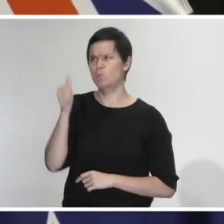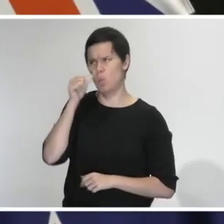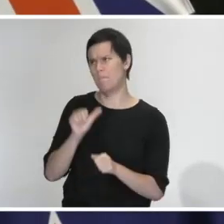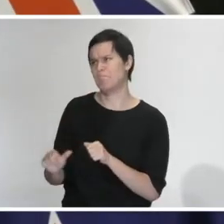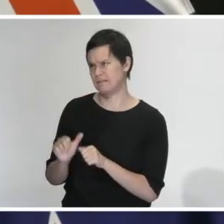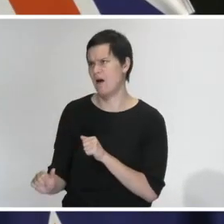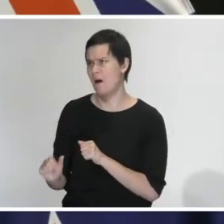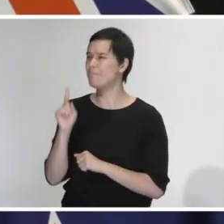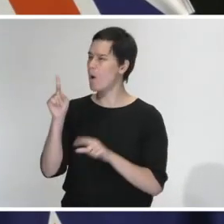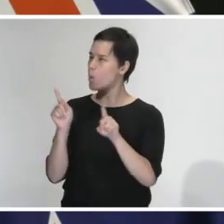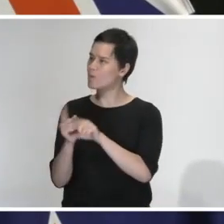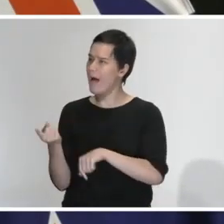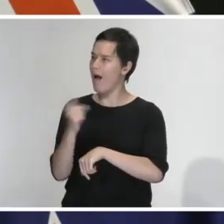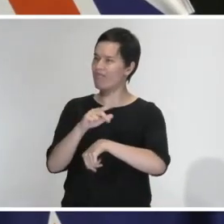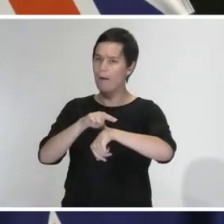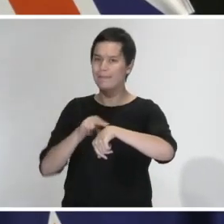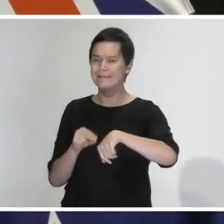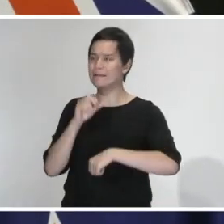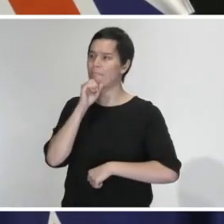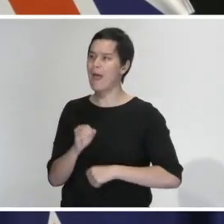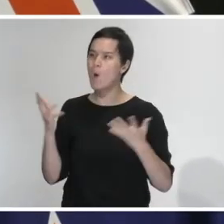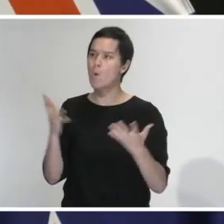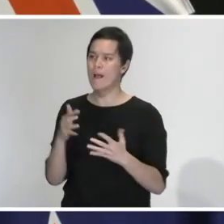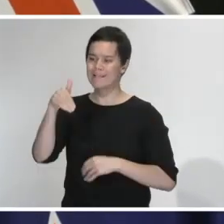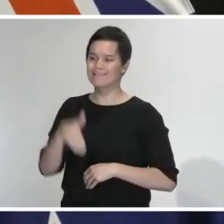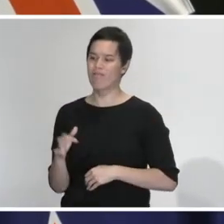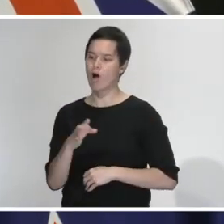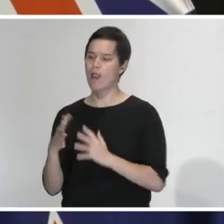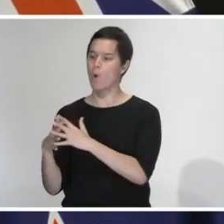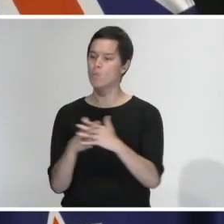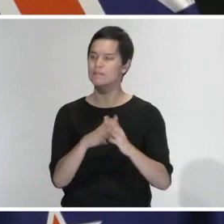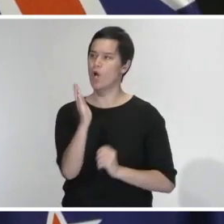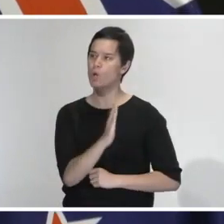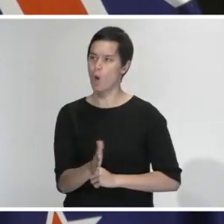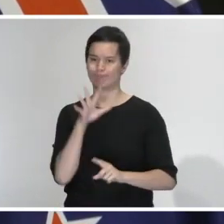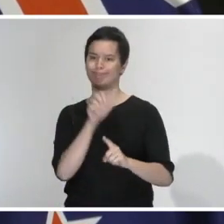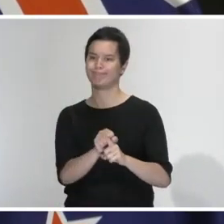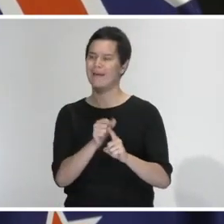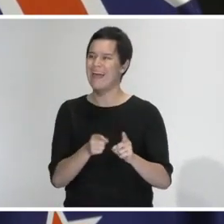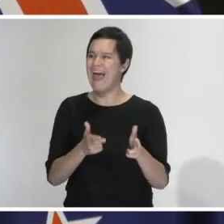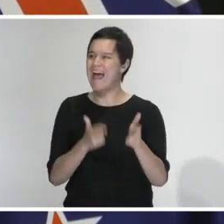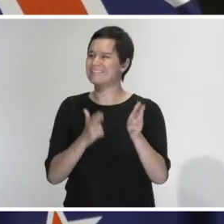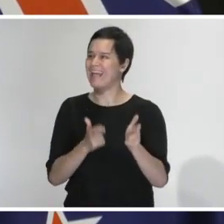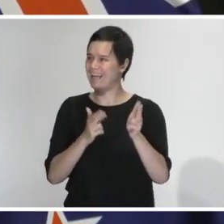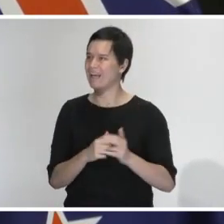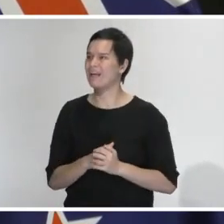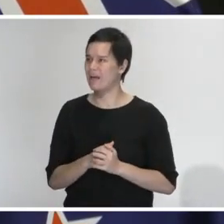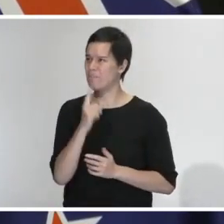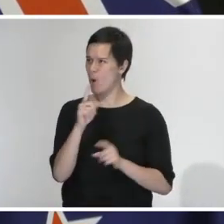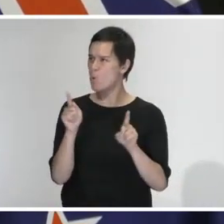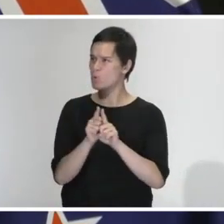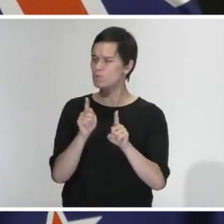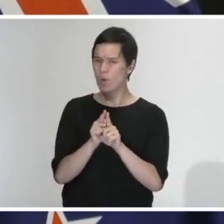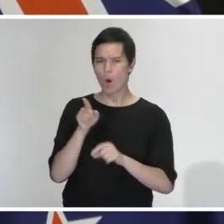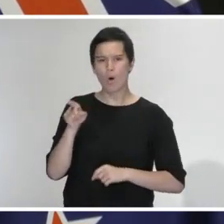hunting days after the lockdown on the west coast. I guess he should have known better, but also a patient went into Imbricargo hospital knowing